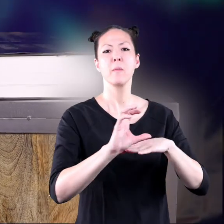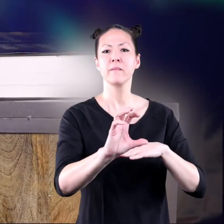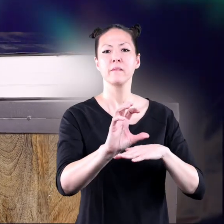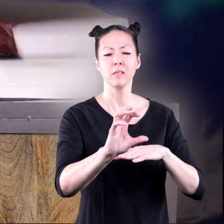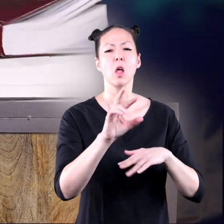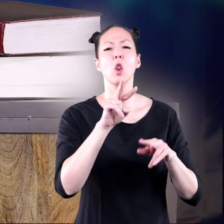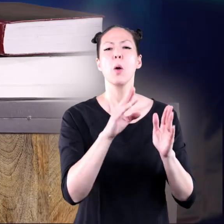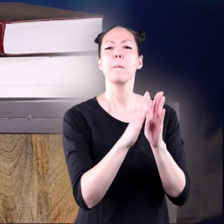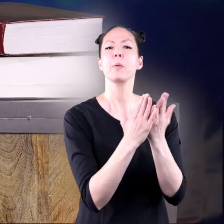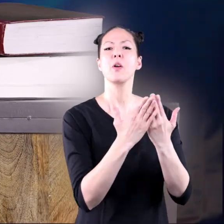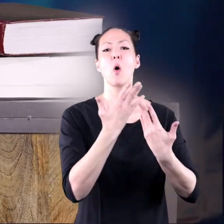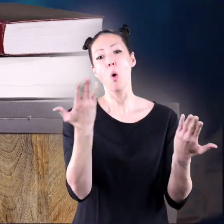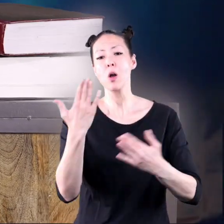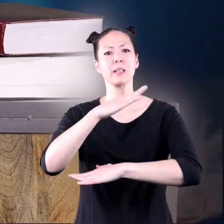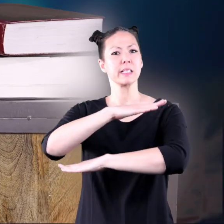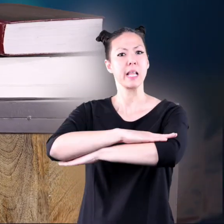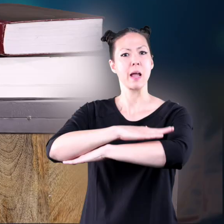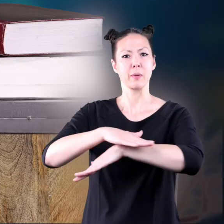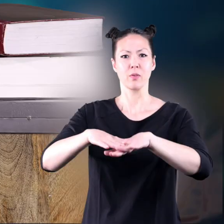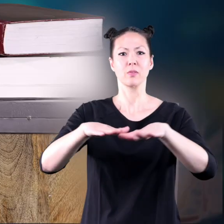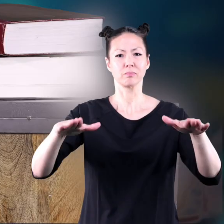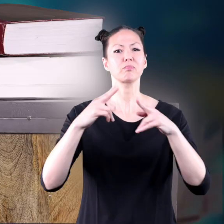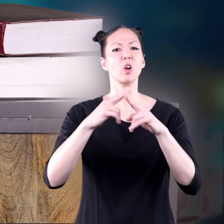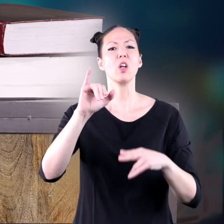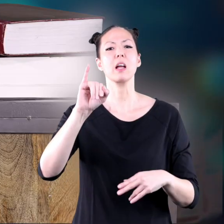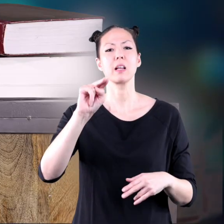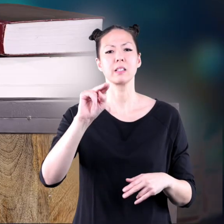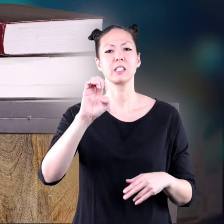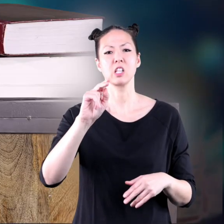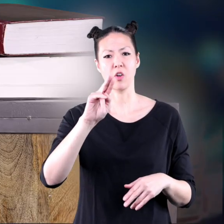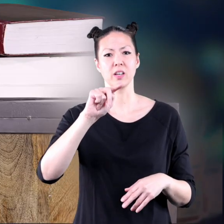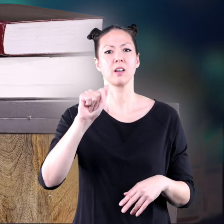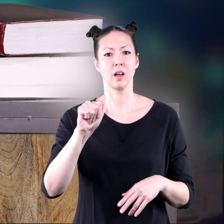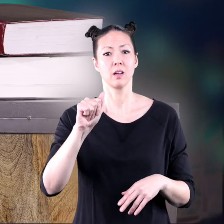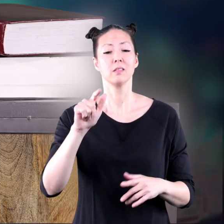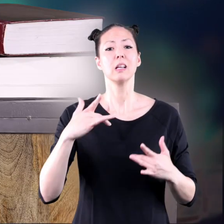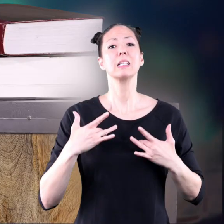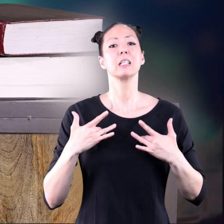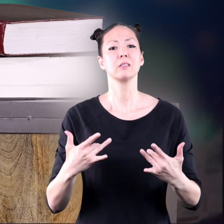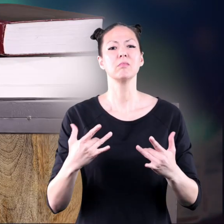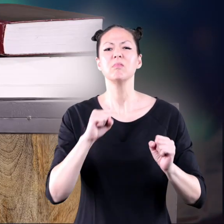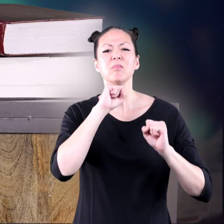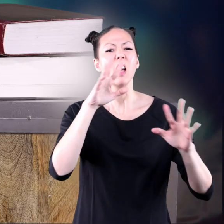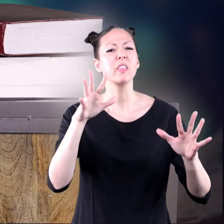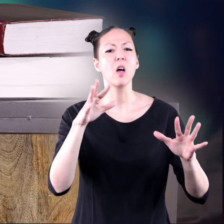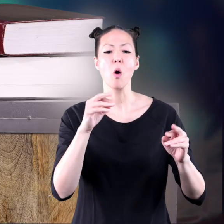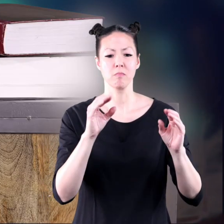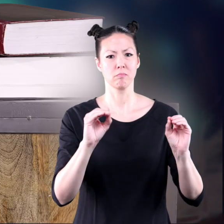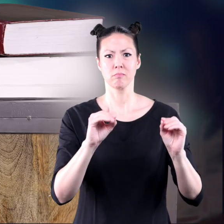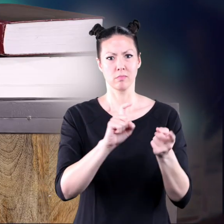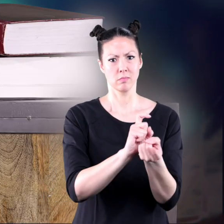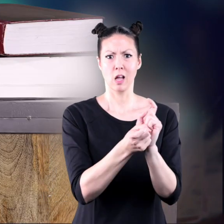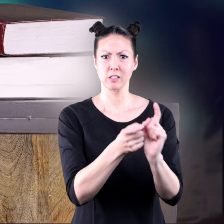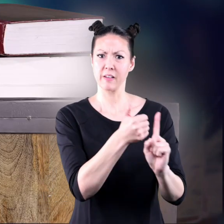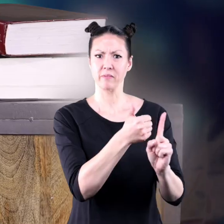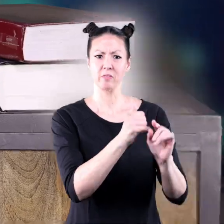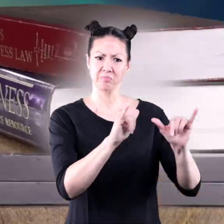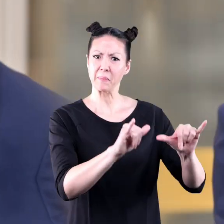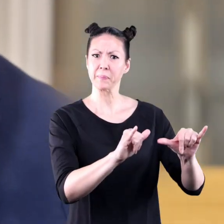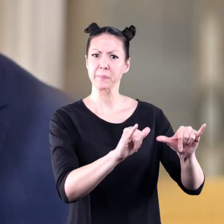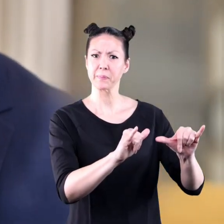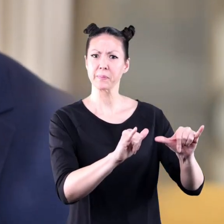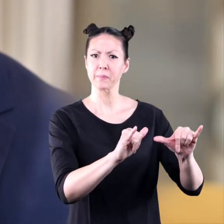Look at a book or a table. This is inertia, or a tendency to do nothing or to remain unchanged.